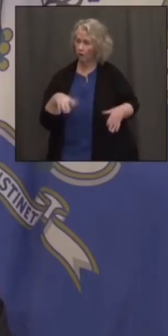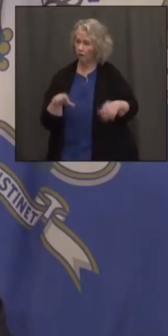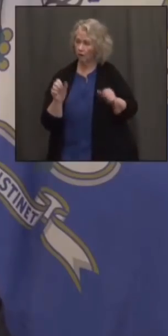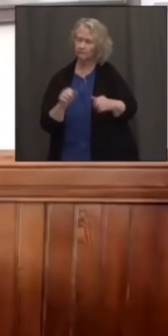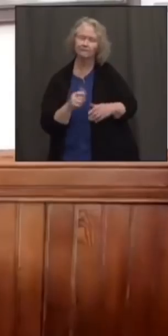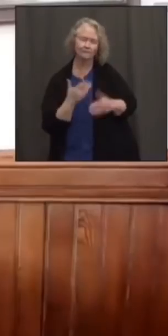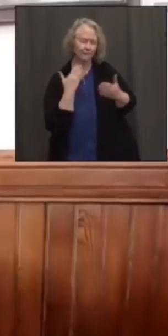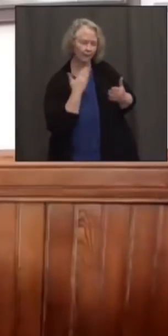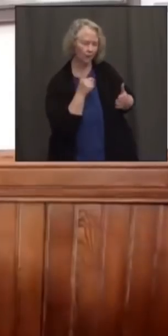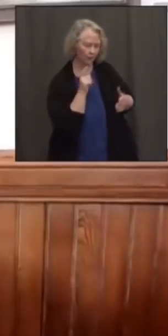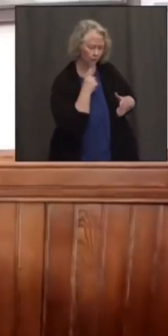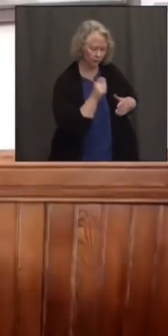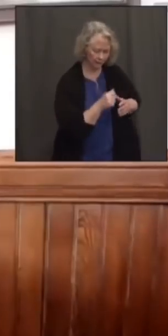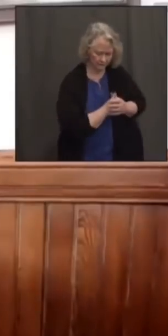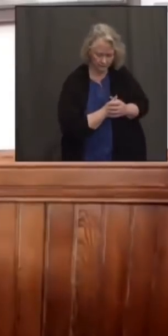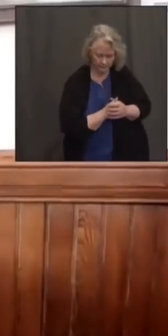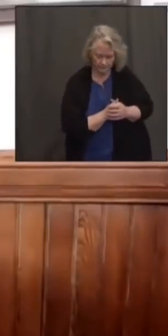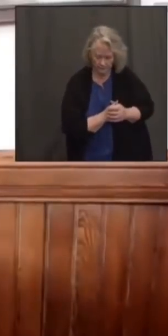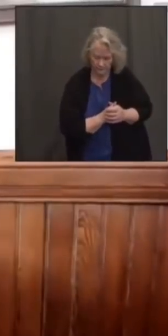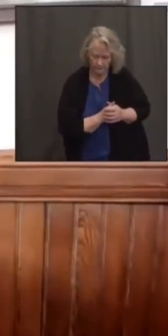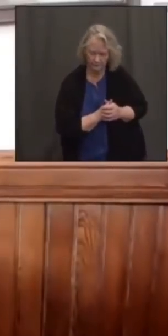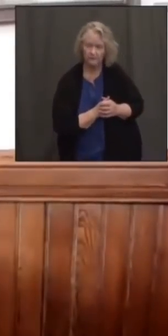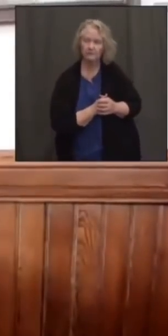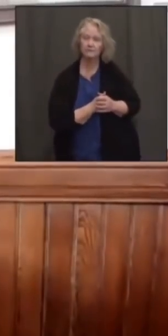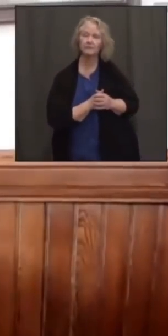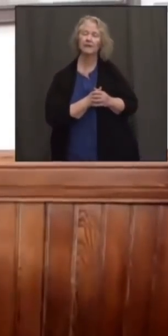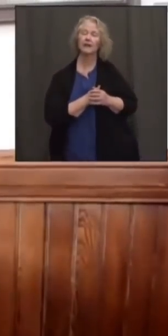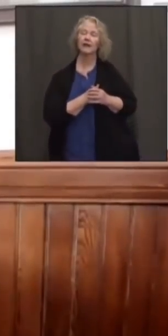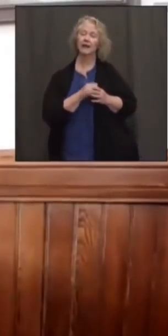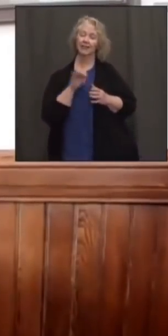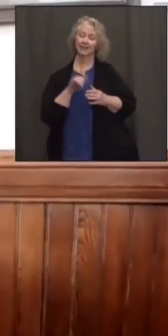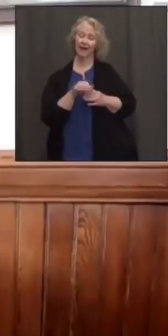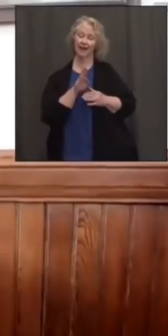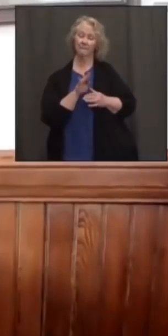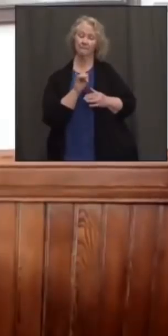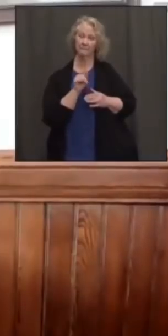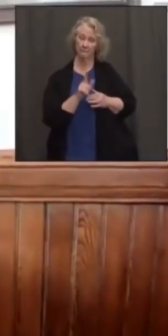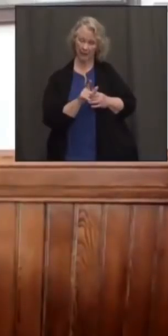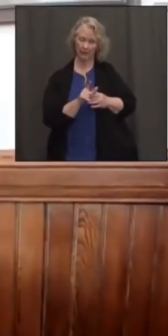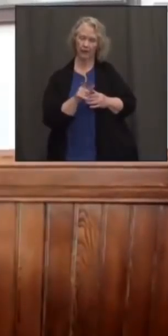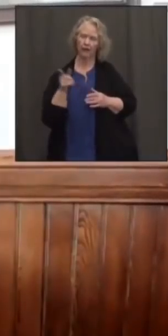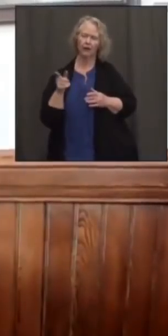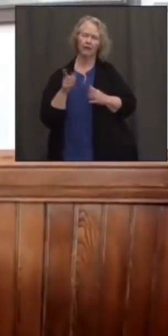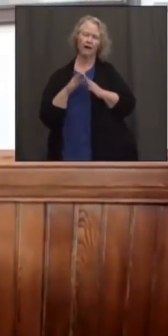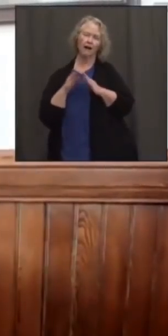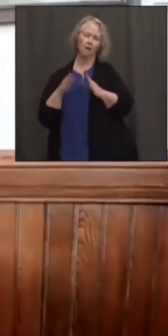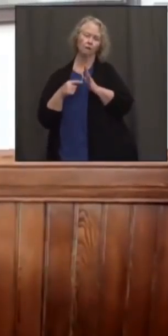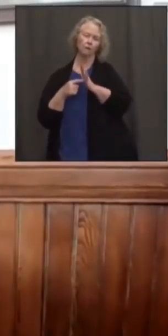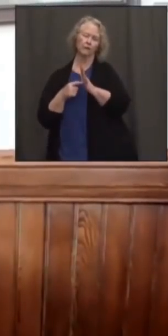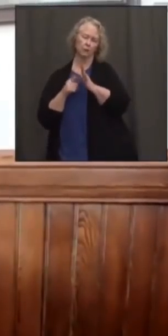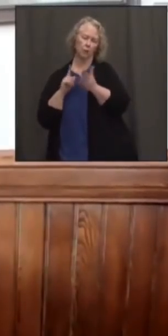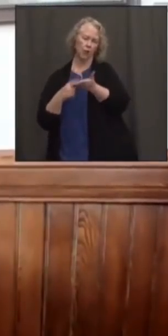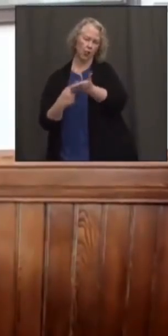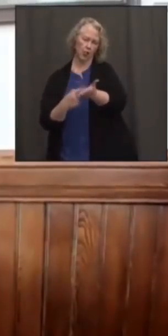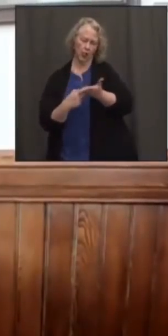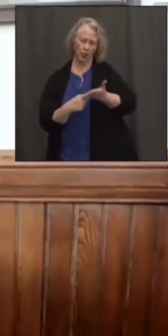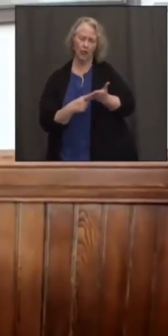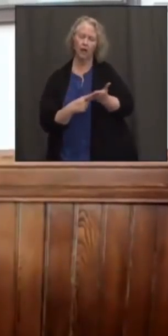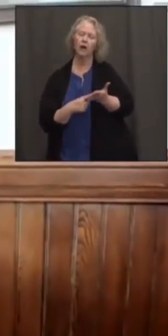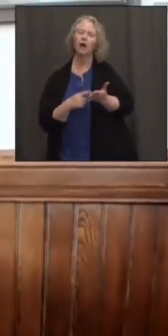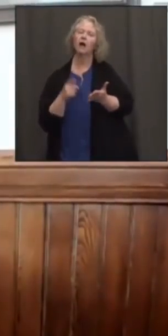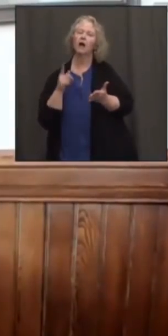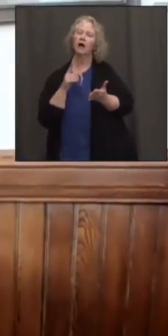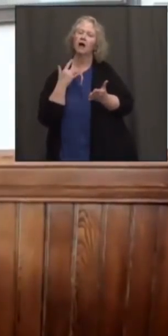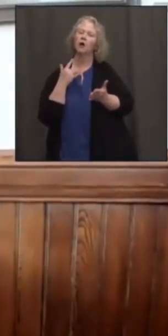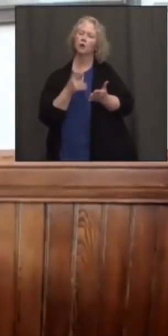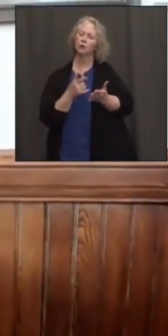Thanks, Governor. Yeah, we've, as you know, within the construct of the bill that's going to be taken up by the House later tonight, it does provide for the lottery to